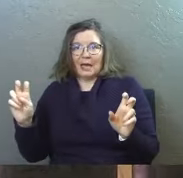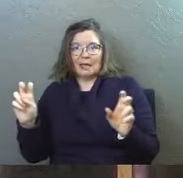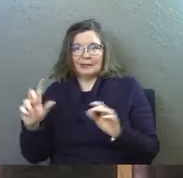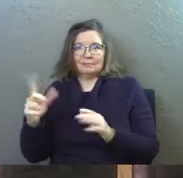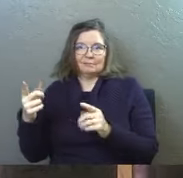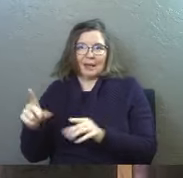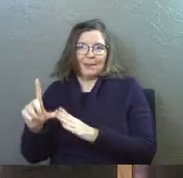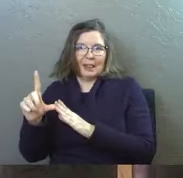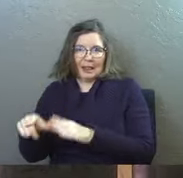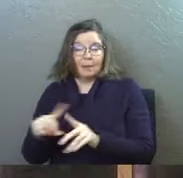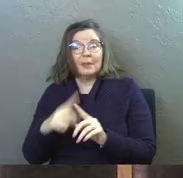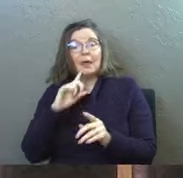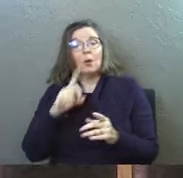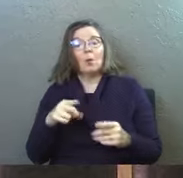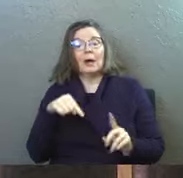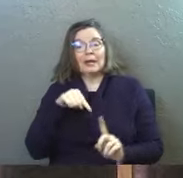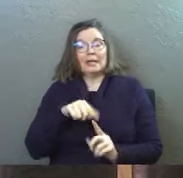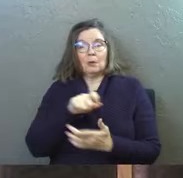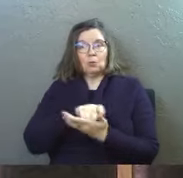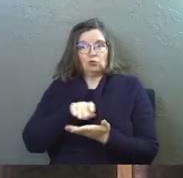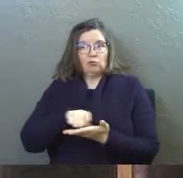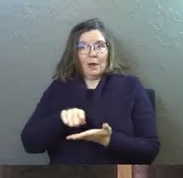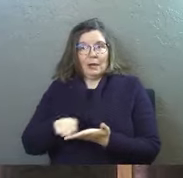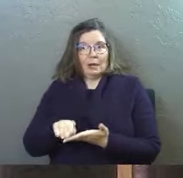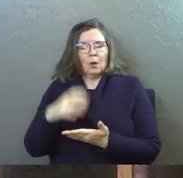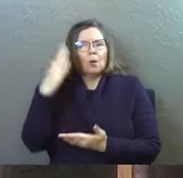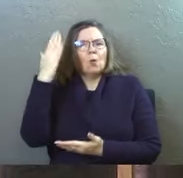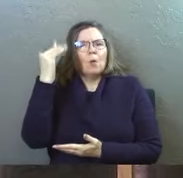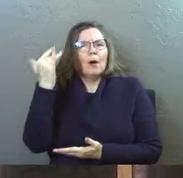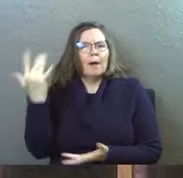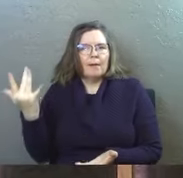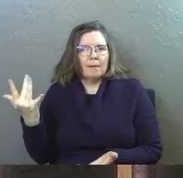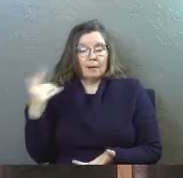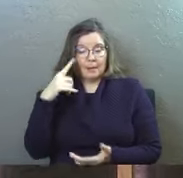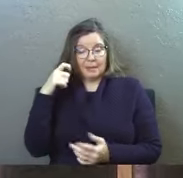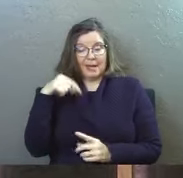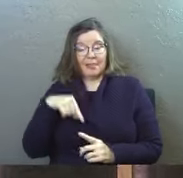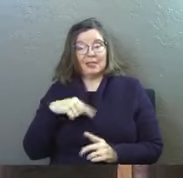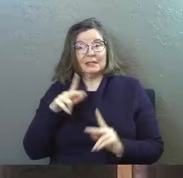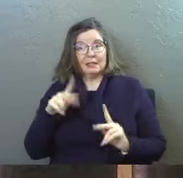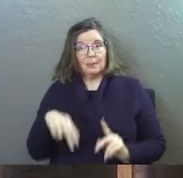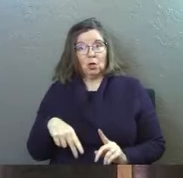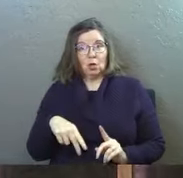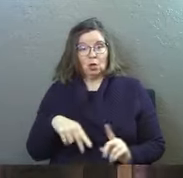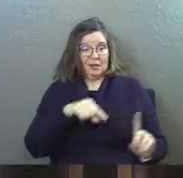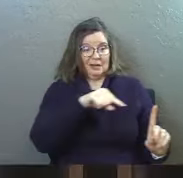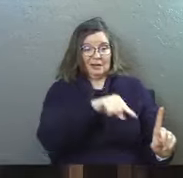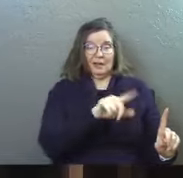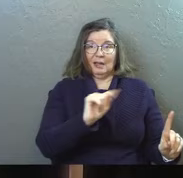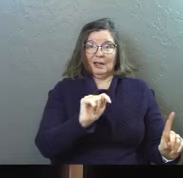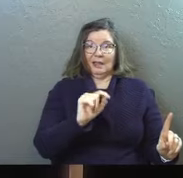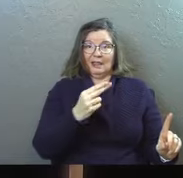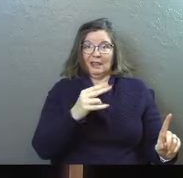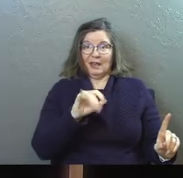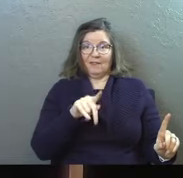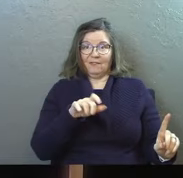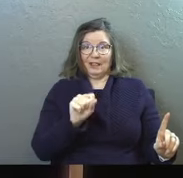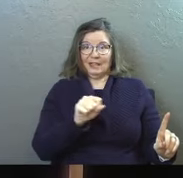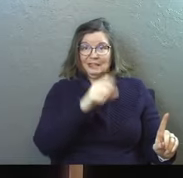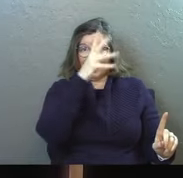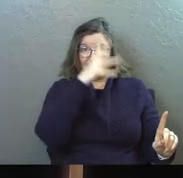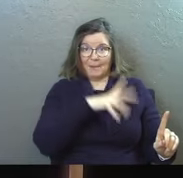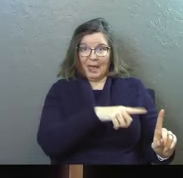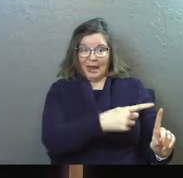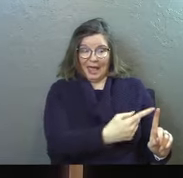came later, but that's what he was writing. Why? Because this person, Theophilus, asked him to.